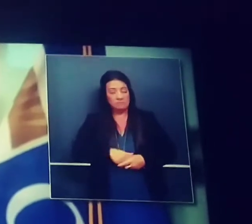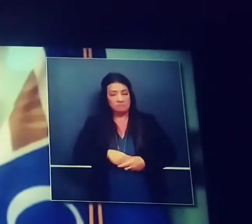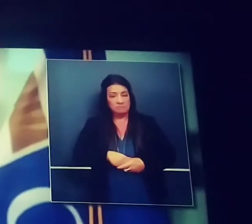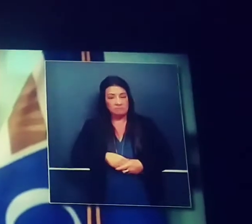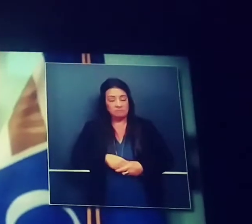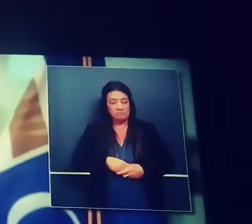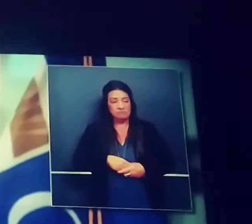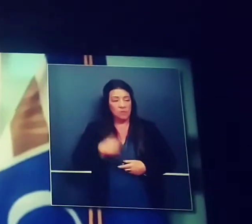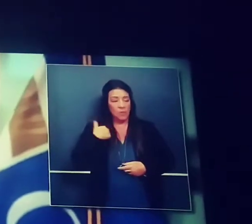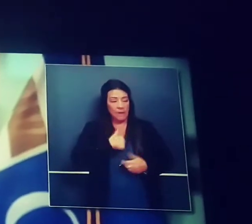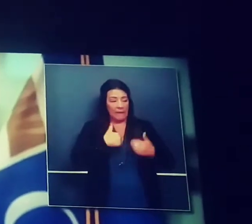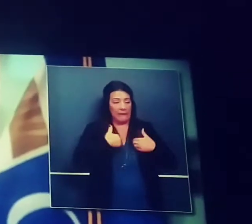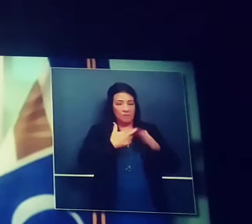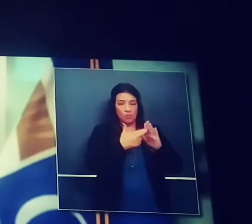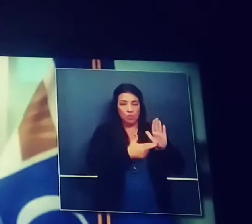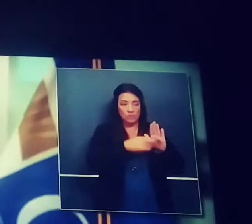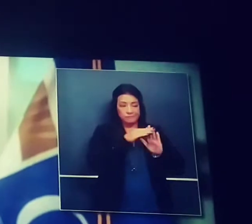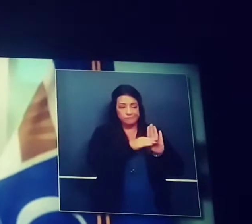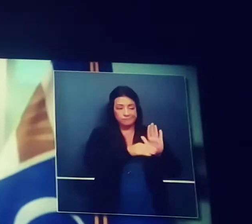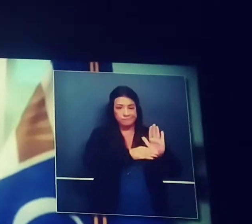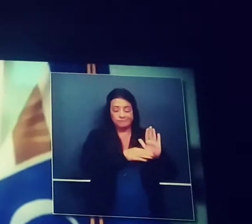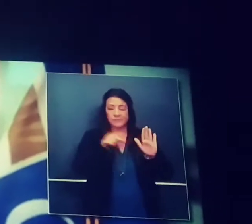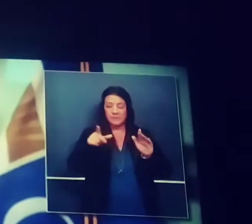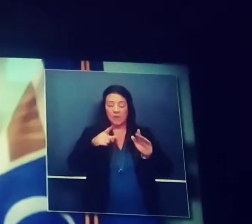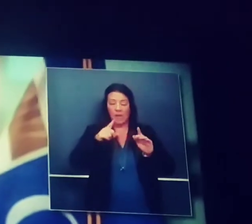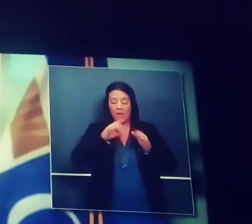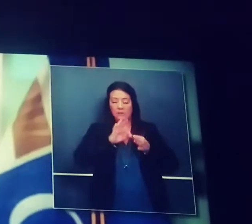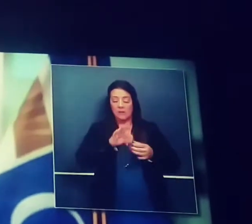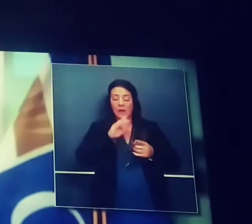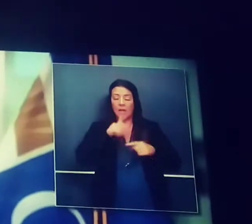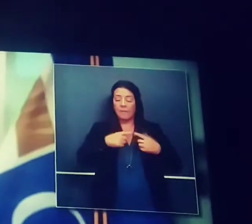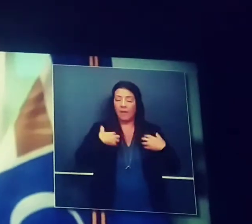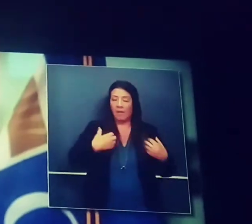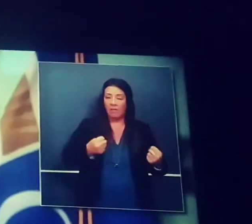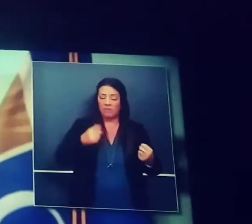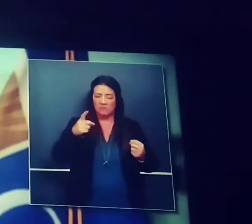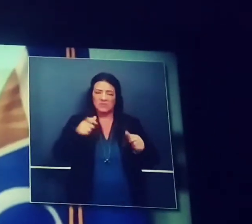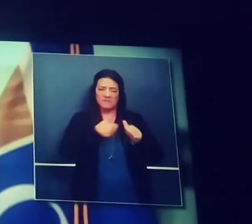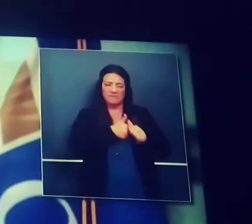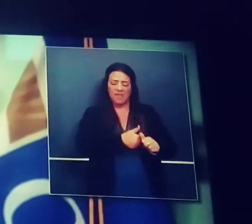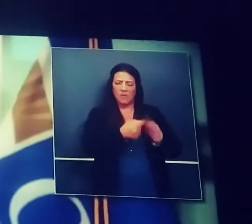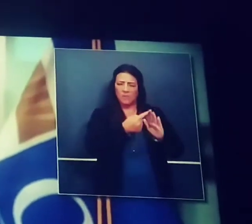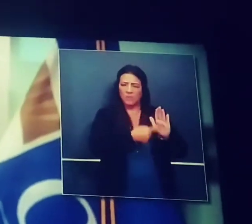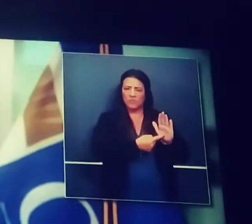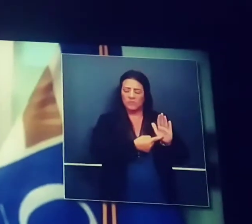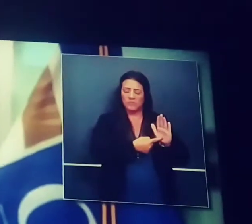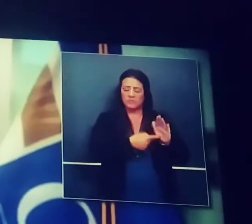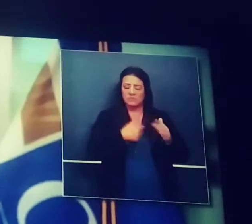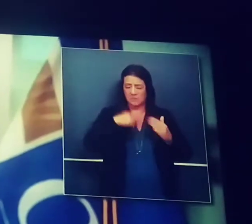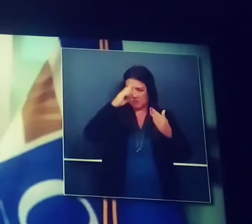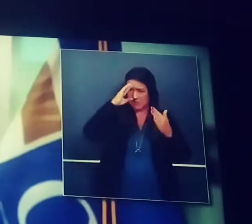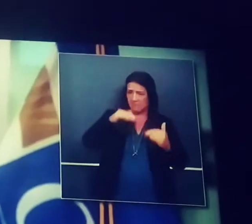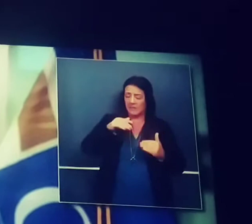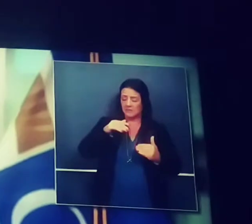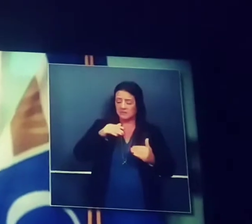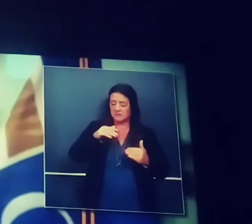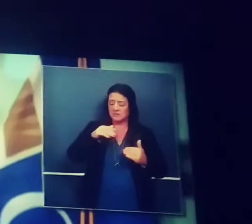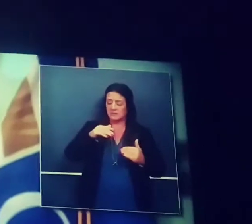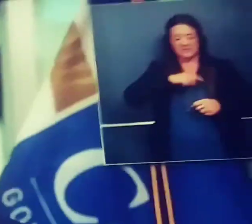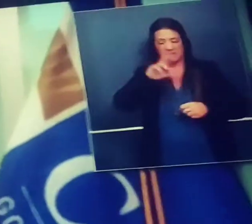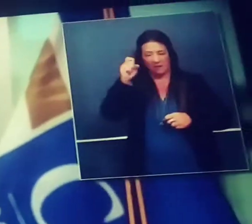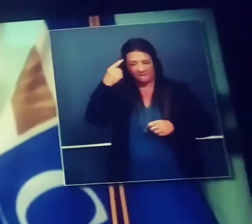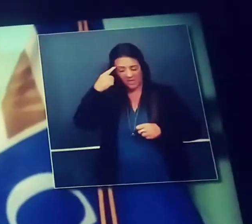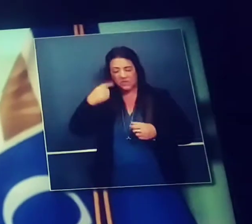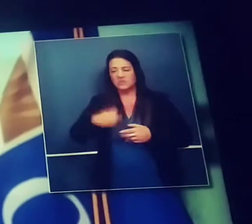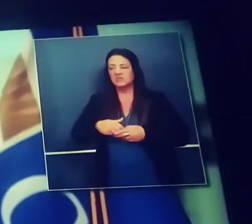have rules and regulations and health guidelines that have to be enforced and we expect will be advanced. And